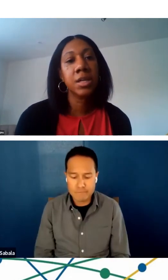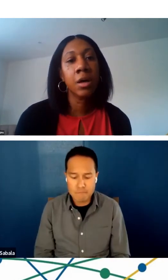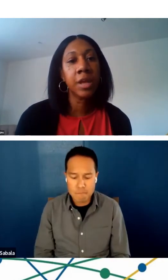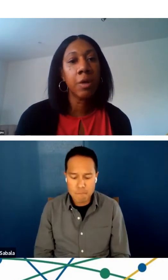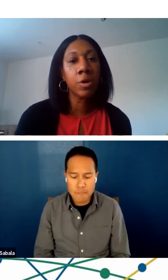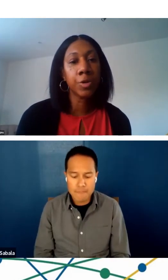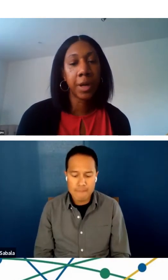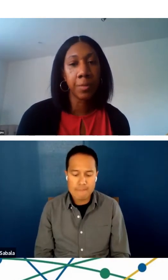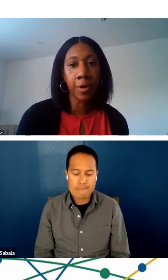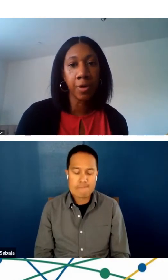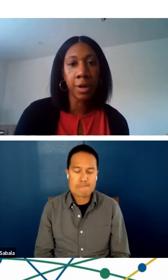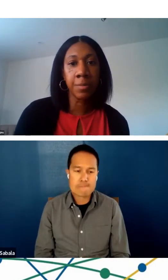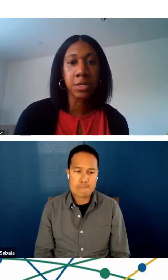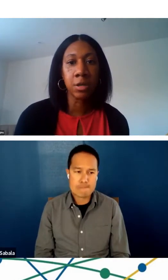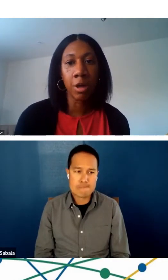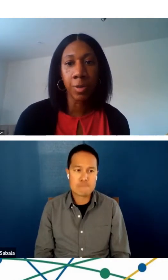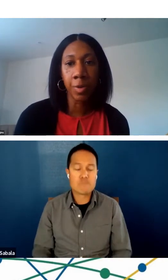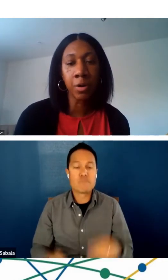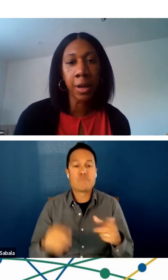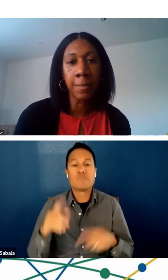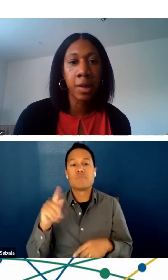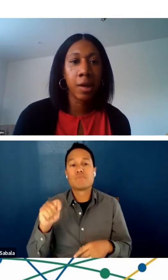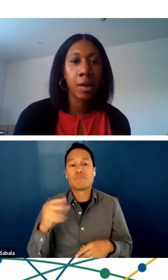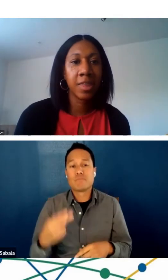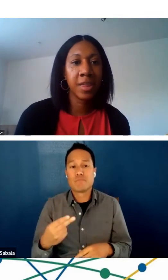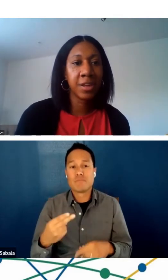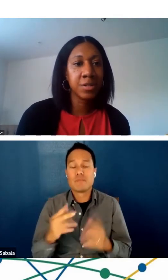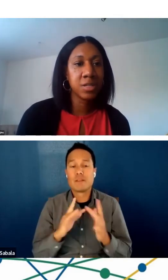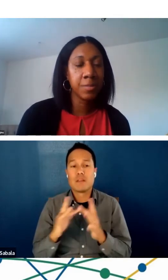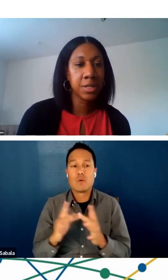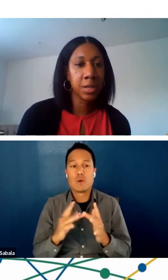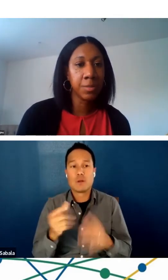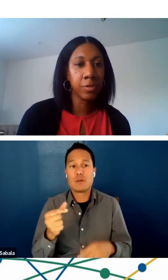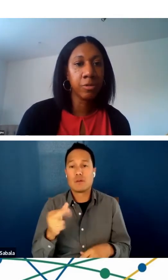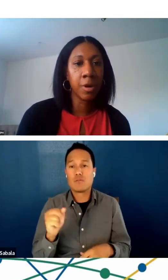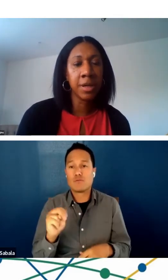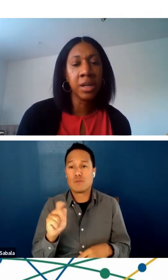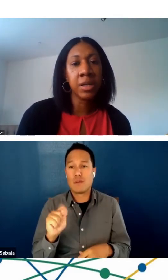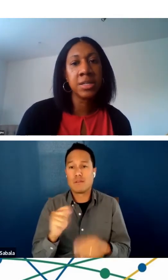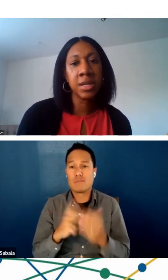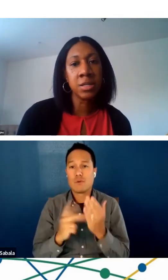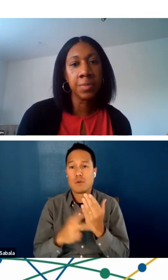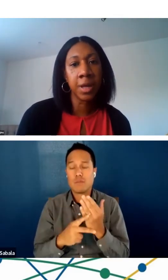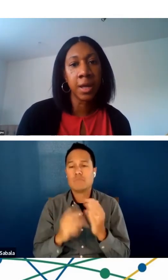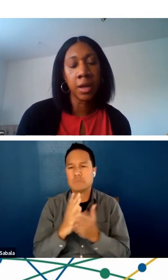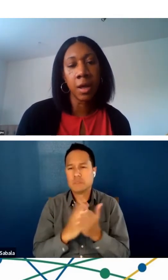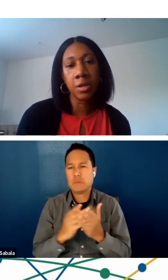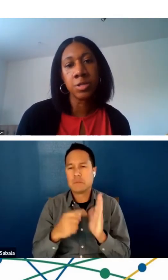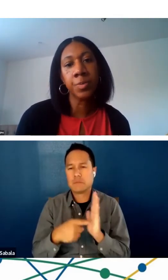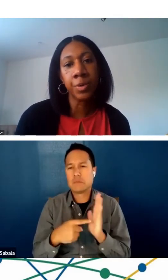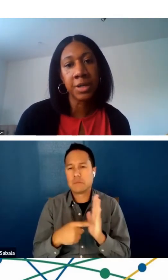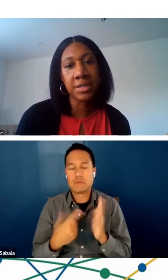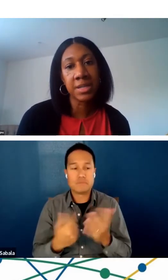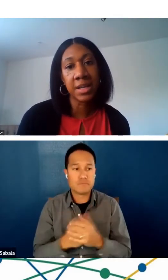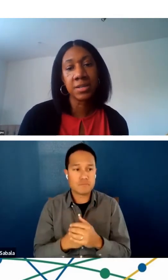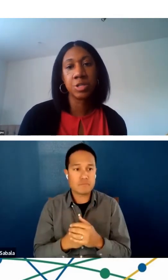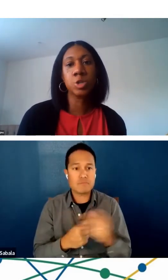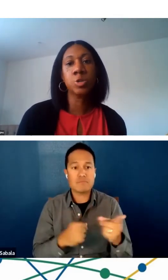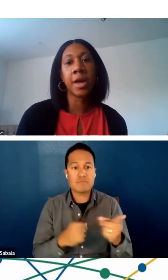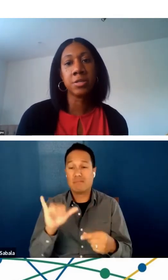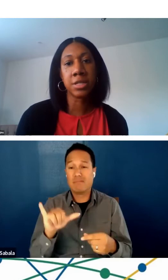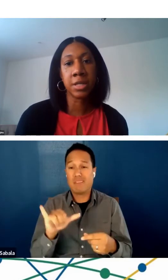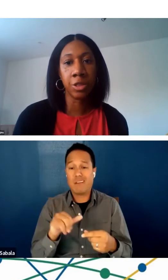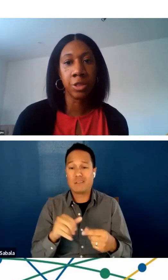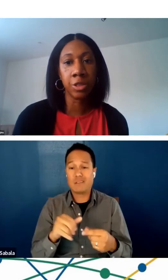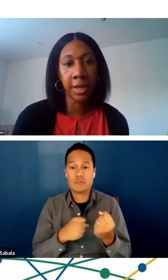The telehealth network grant program is another program that there are some examples from, and this has been supported since